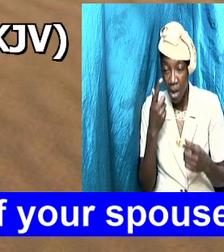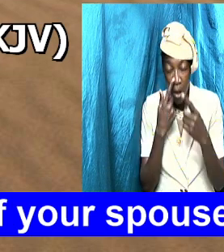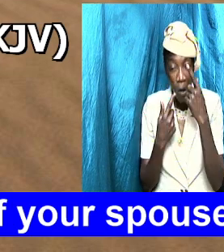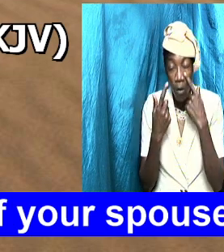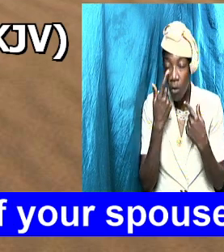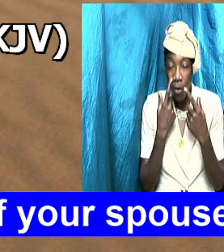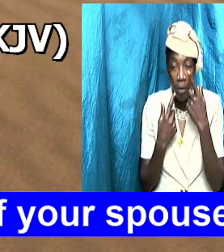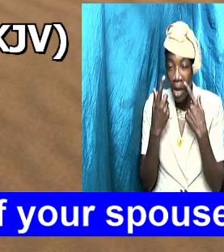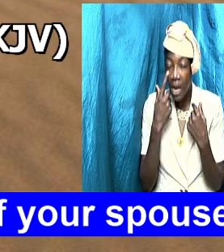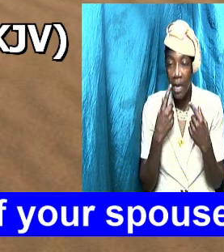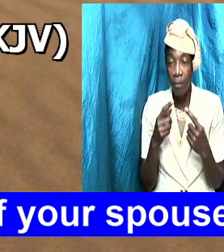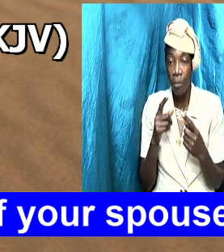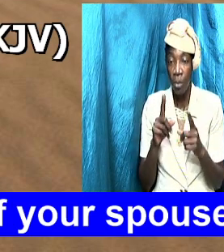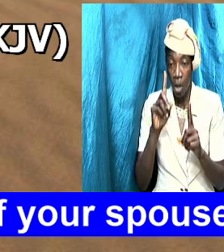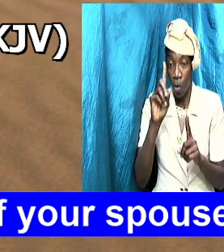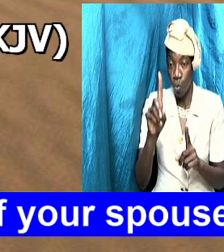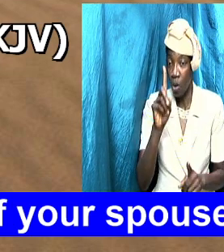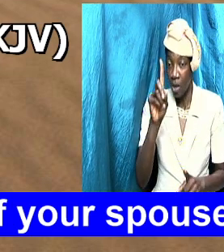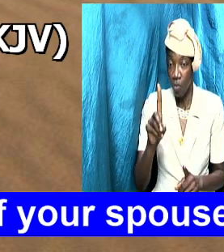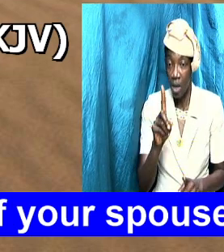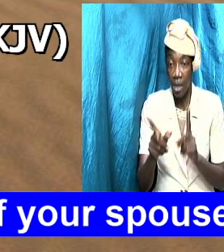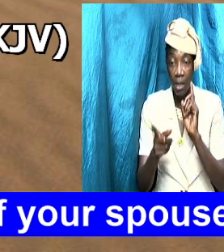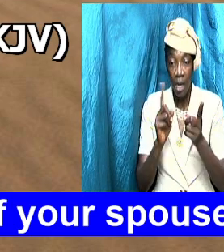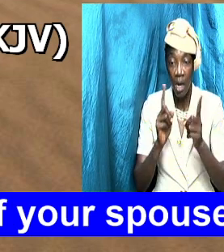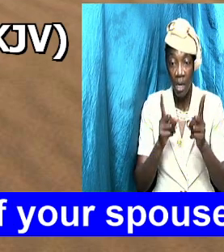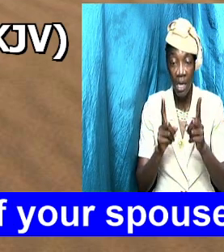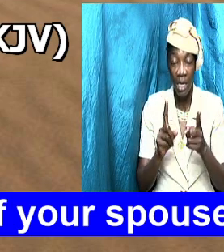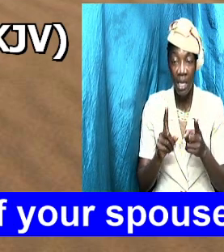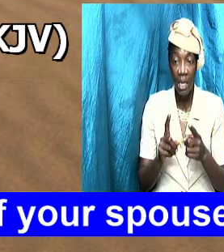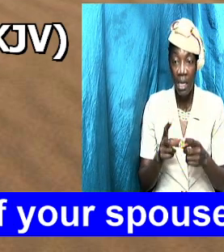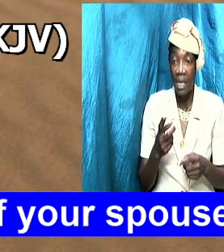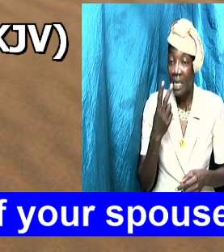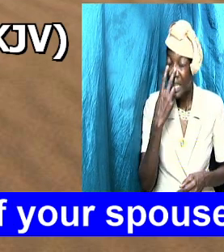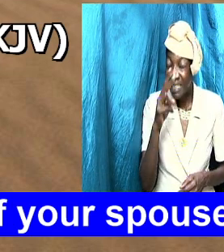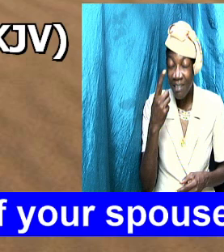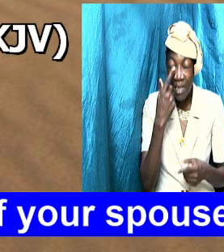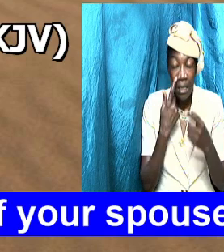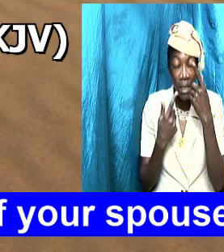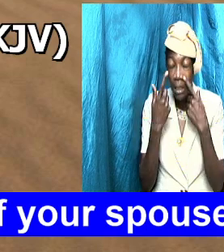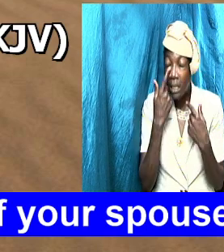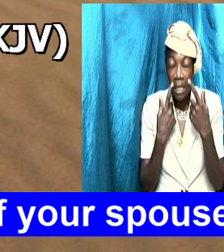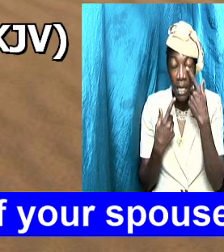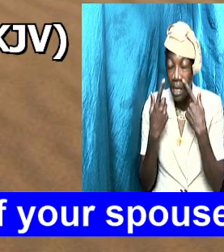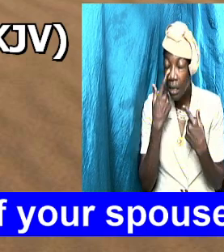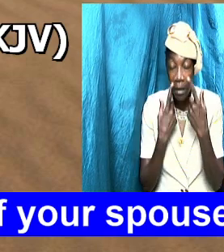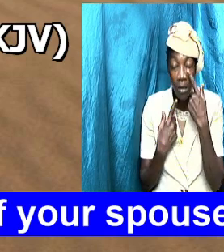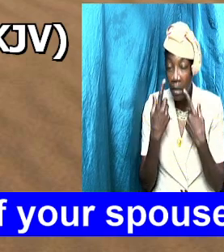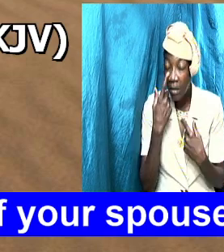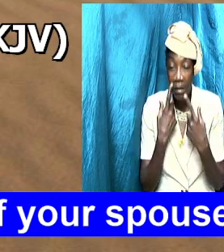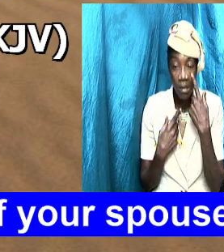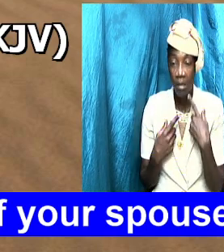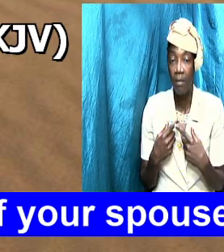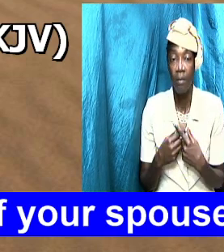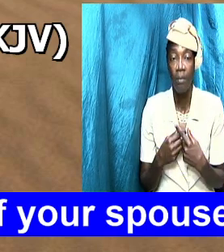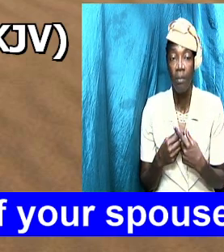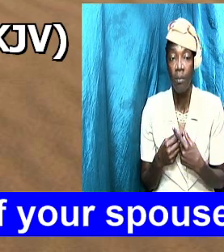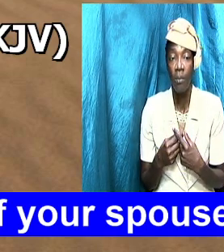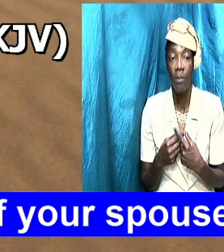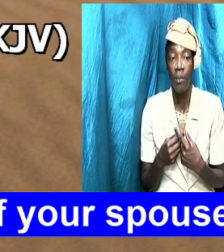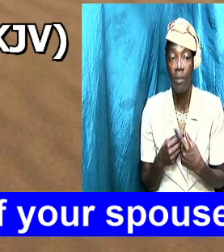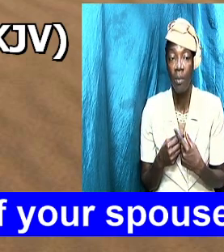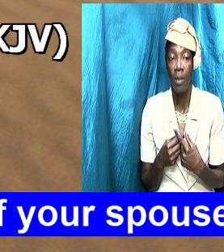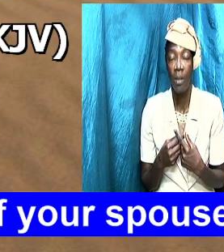discussion you see tears well up in their eyes the wife think that them don't care sir I care if you know what I did I did this did this did that but